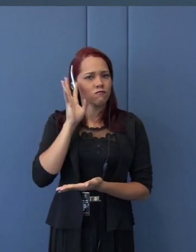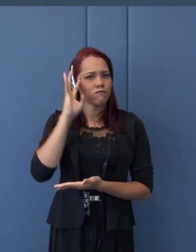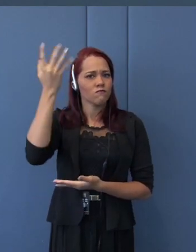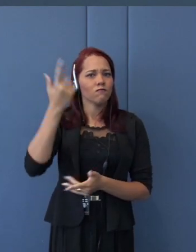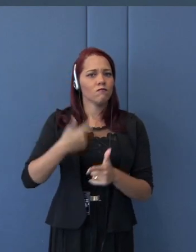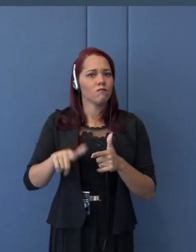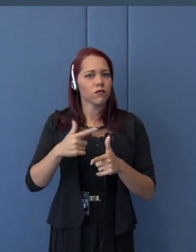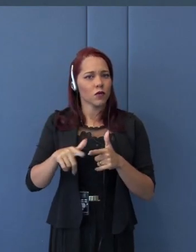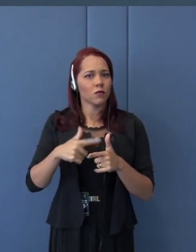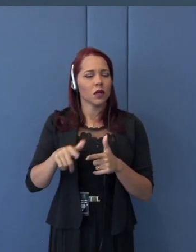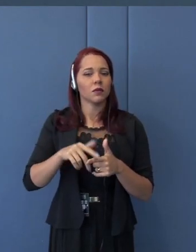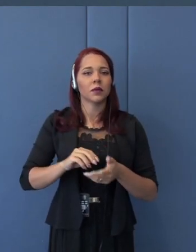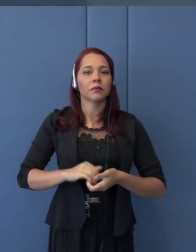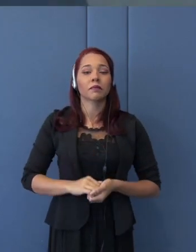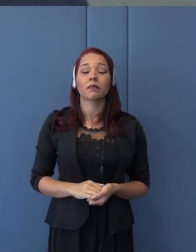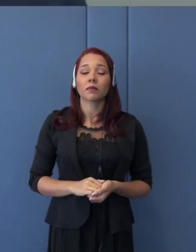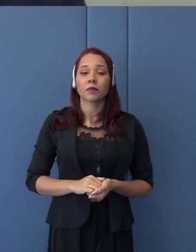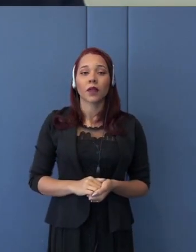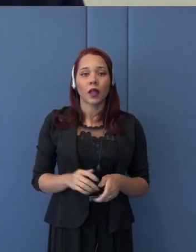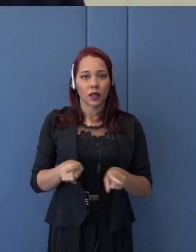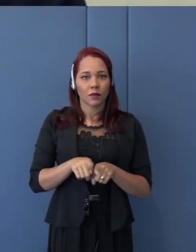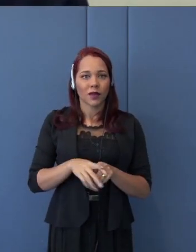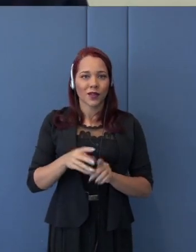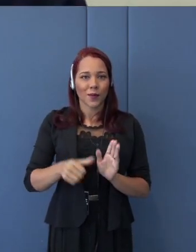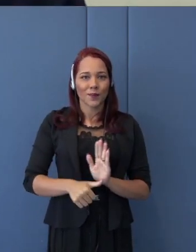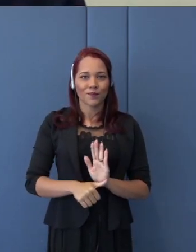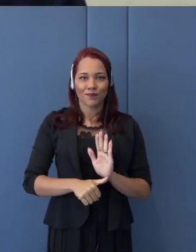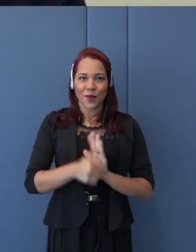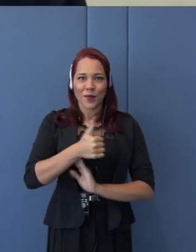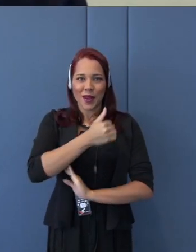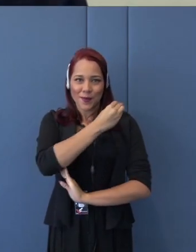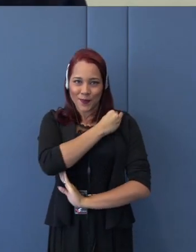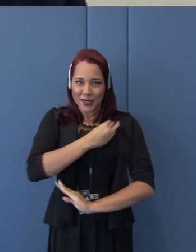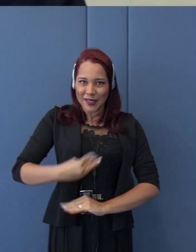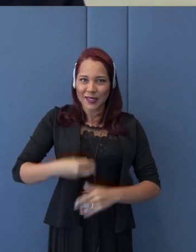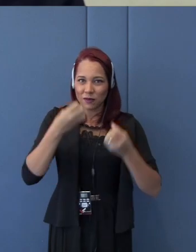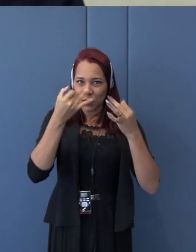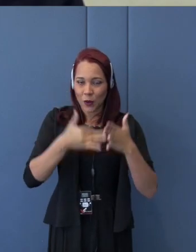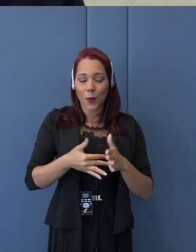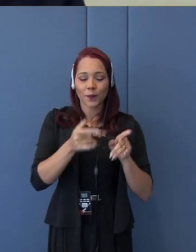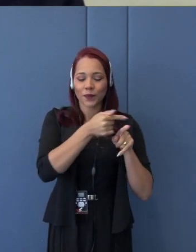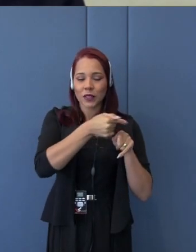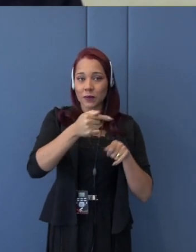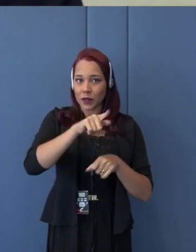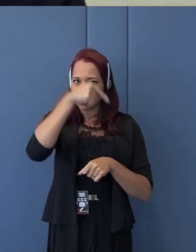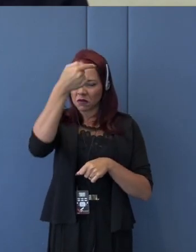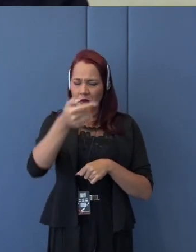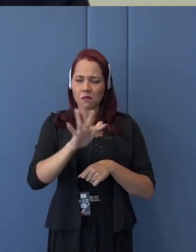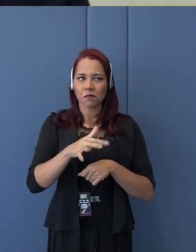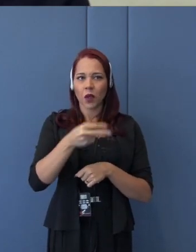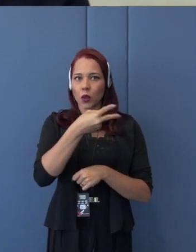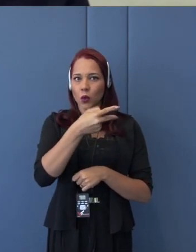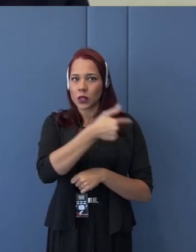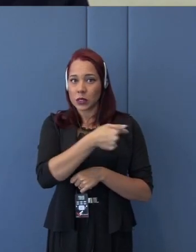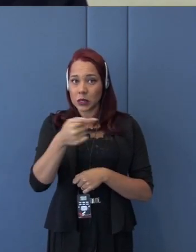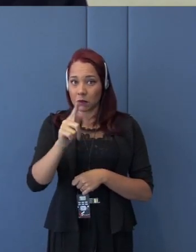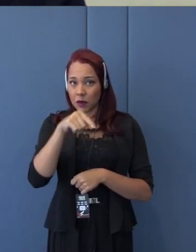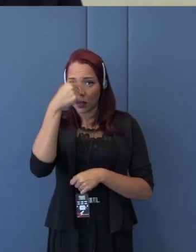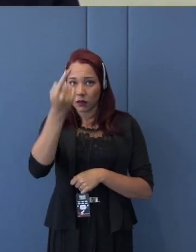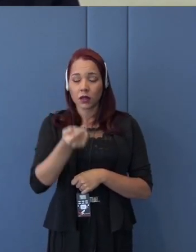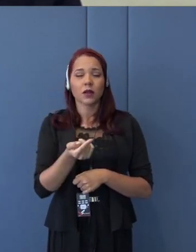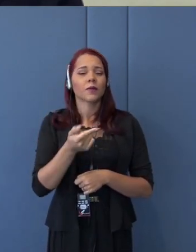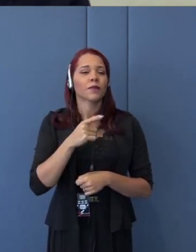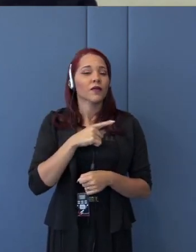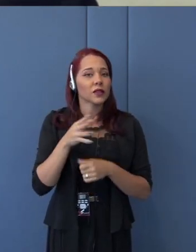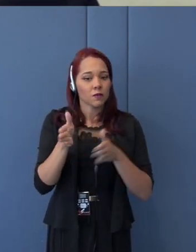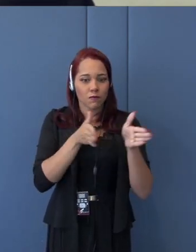our Prime Minister saying that the coming one week or two would be a very critical moment. So, even, you know, there